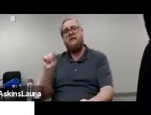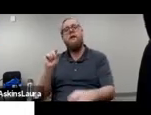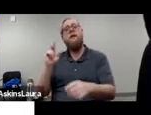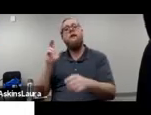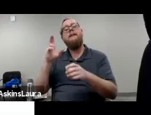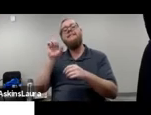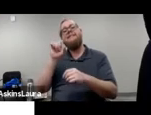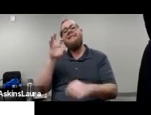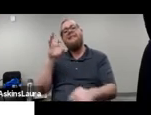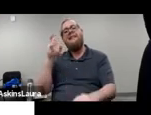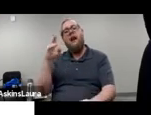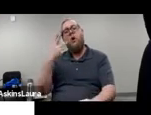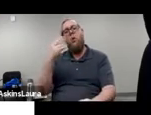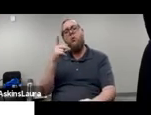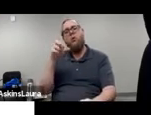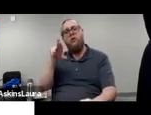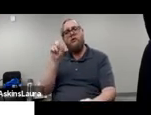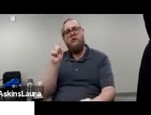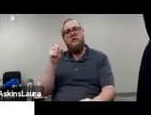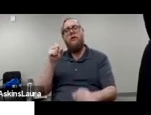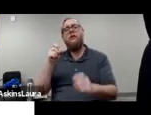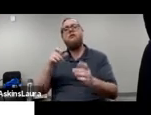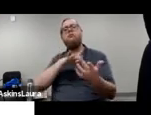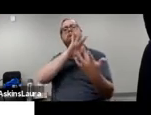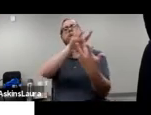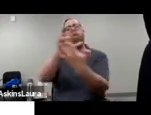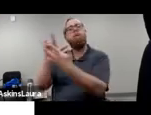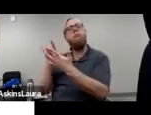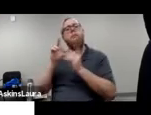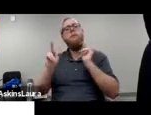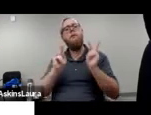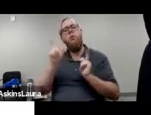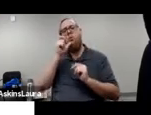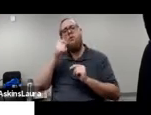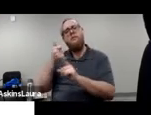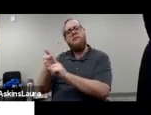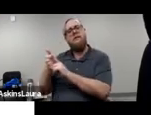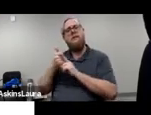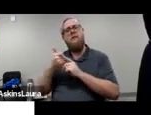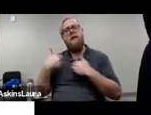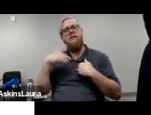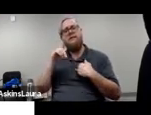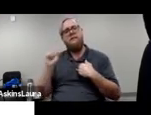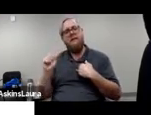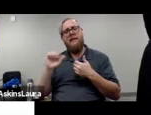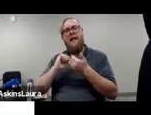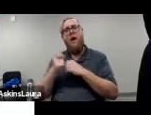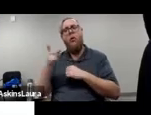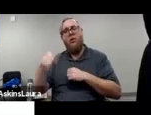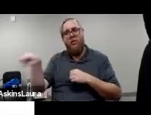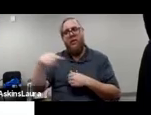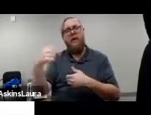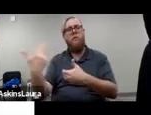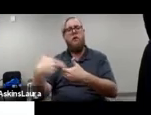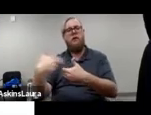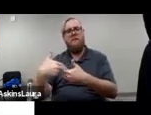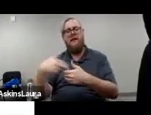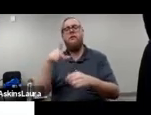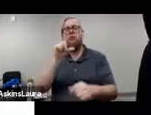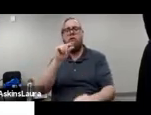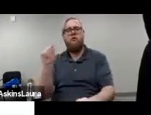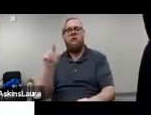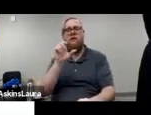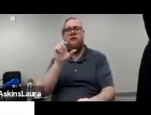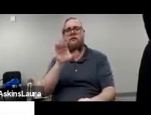about the importance of outreach to people with disabilities and how to encourage their participation in the Decennial Census. We